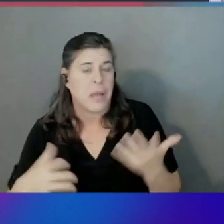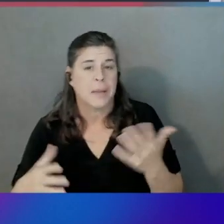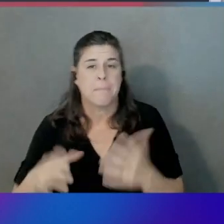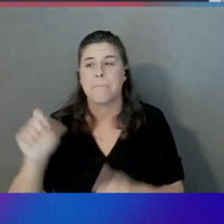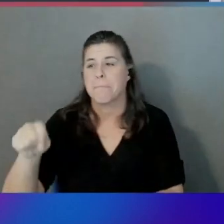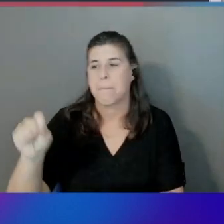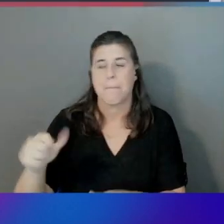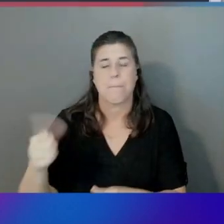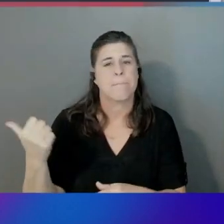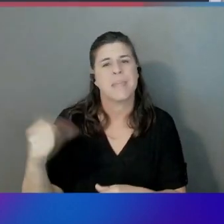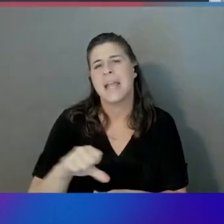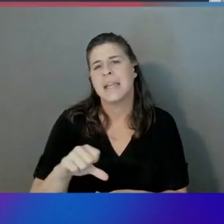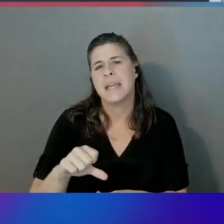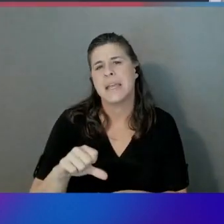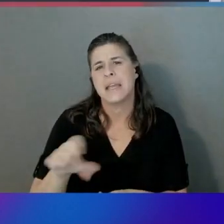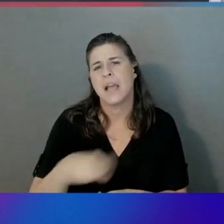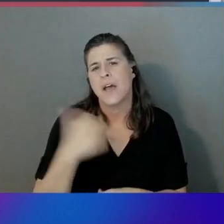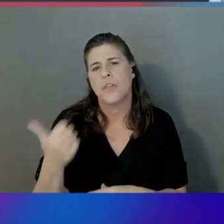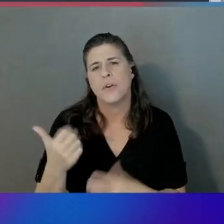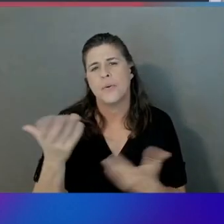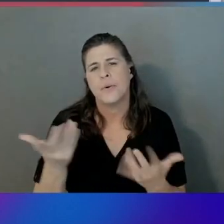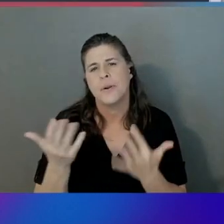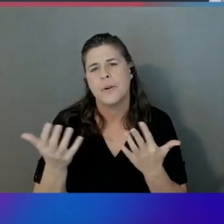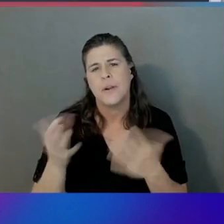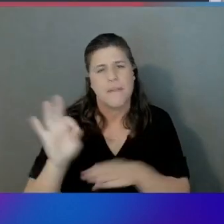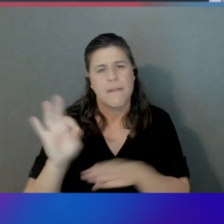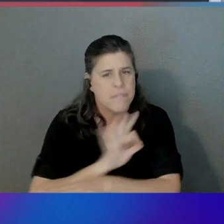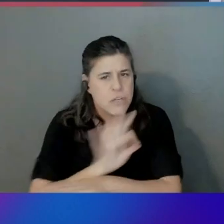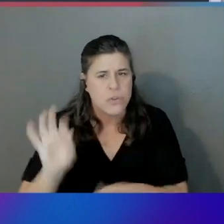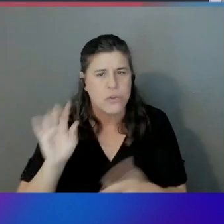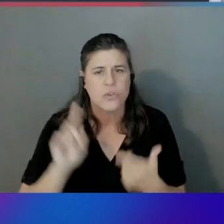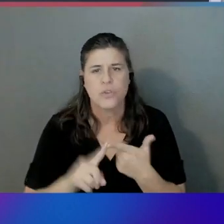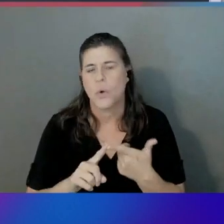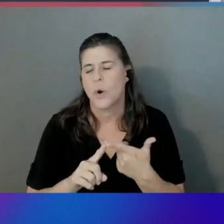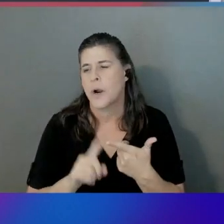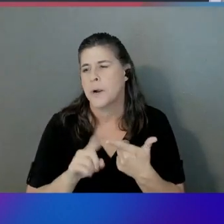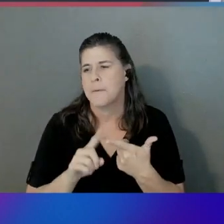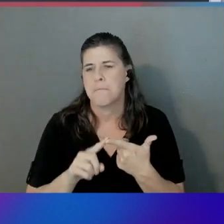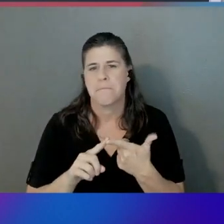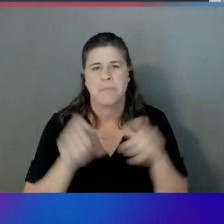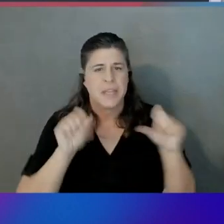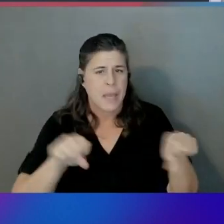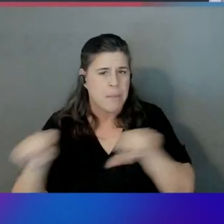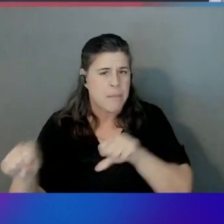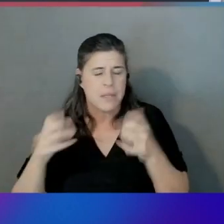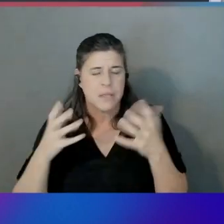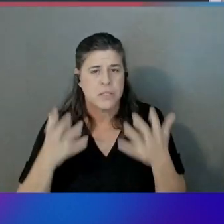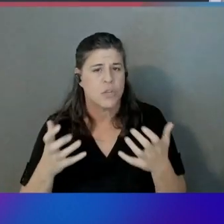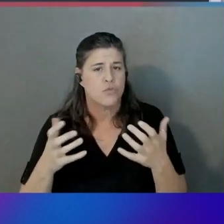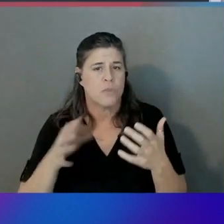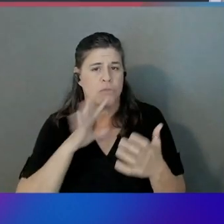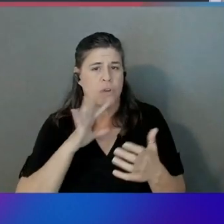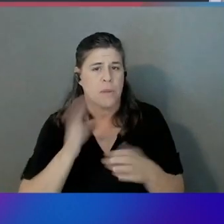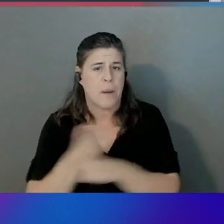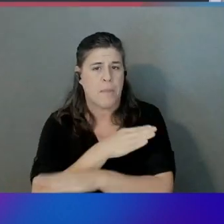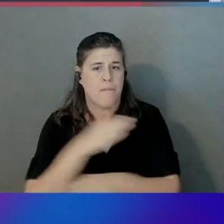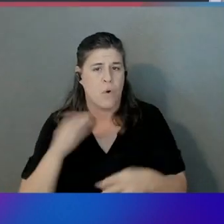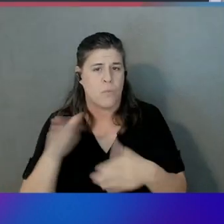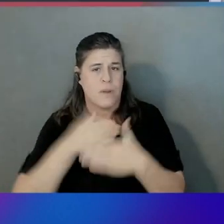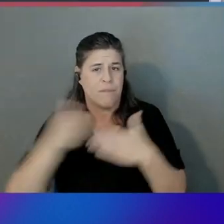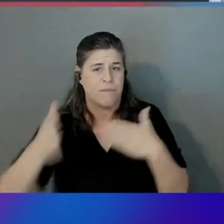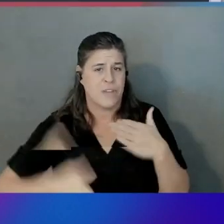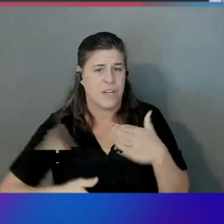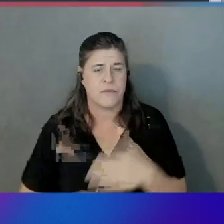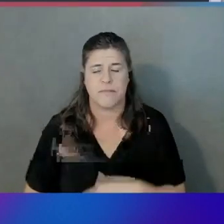other features or capabilities that you want to talk about before we wrap up? I think the